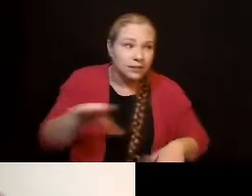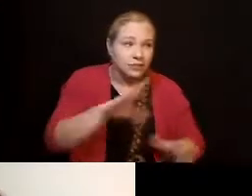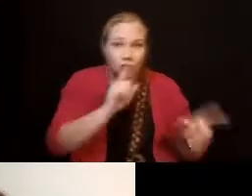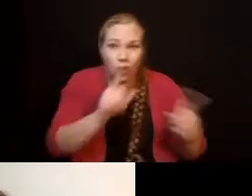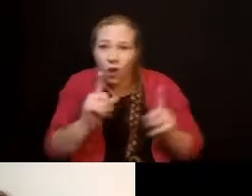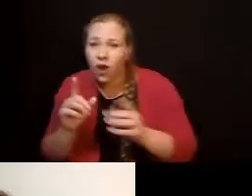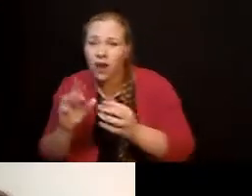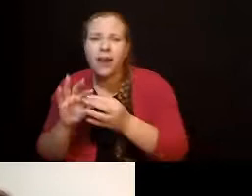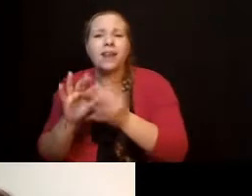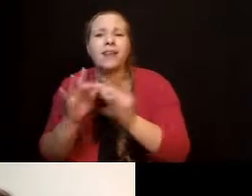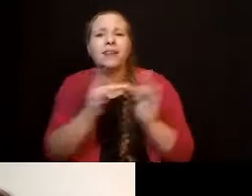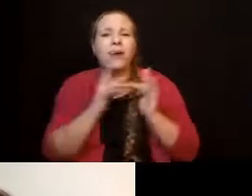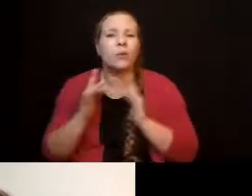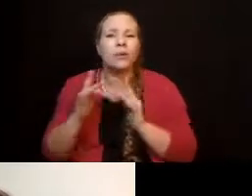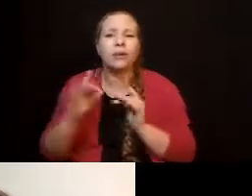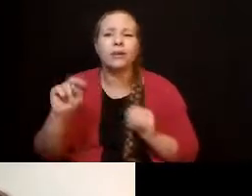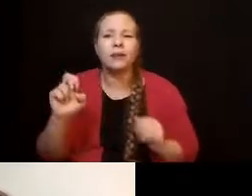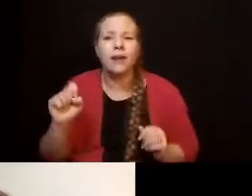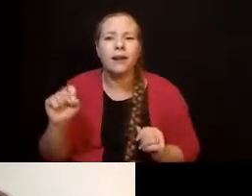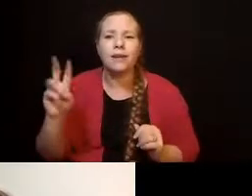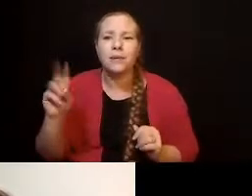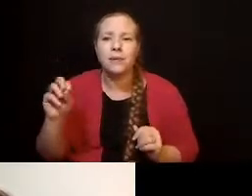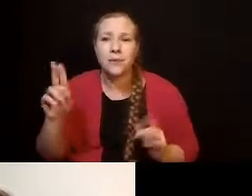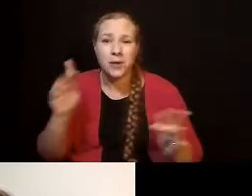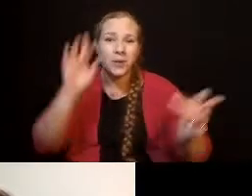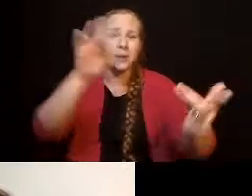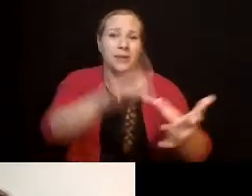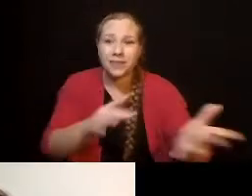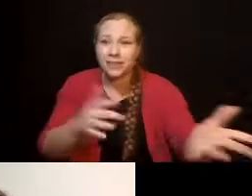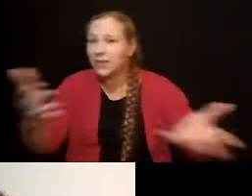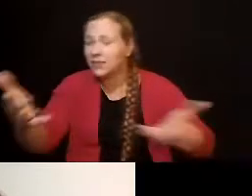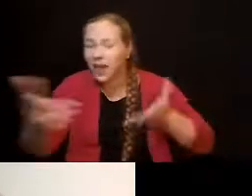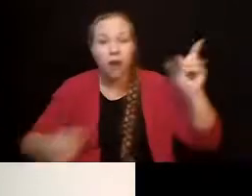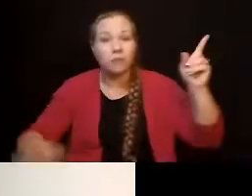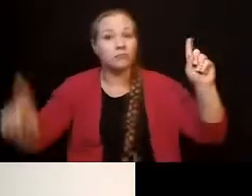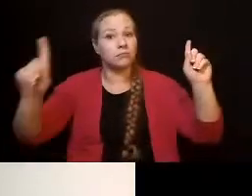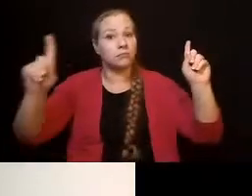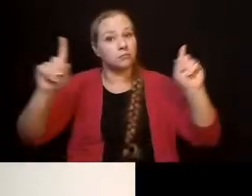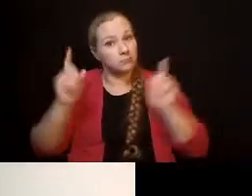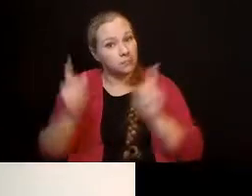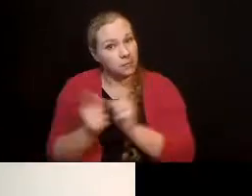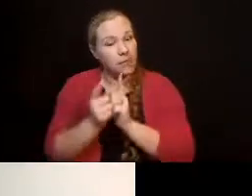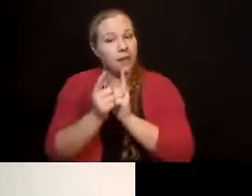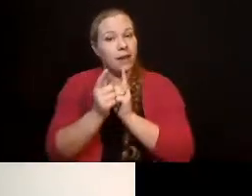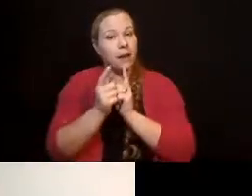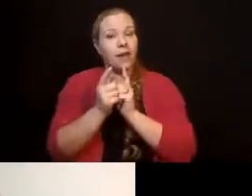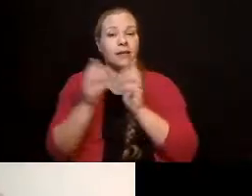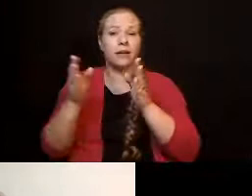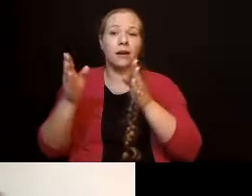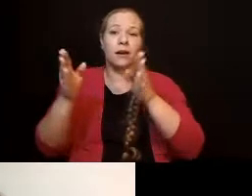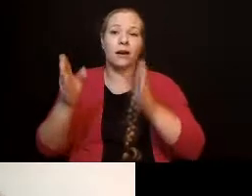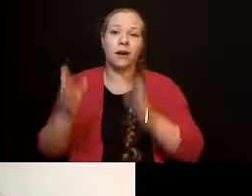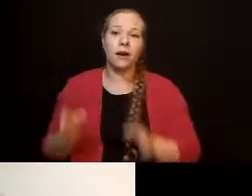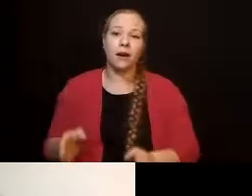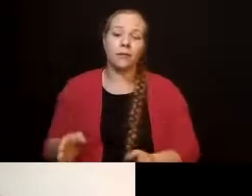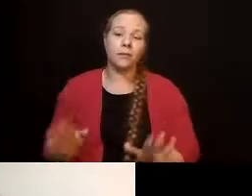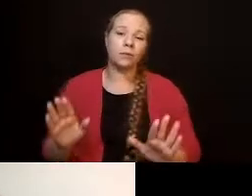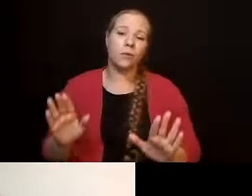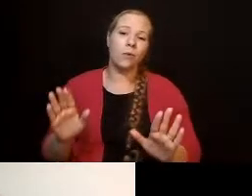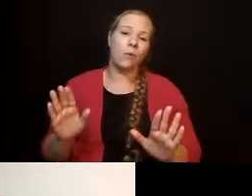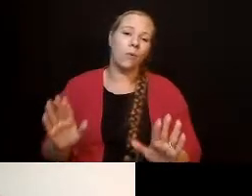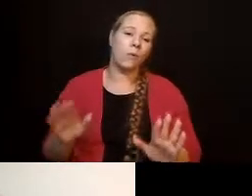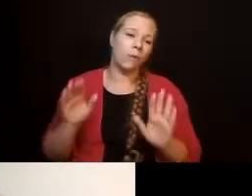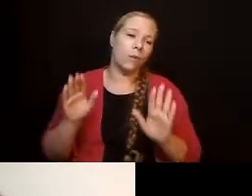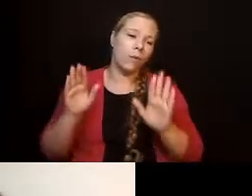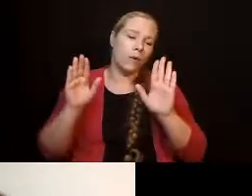and we talked. And we met an incredible, gifted, wonderful human being who at the time was one of his